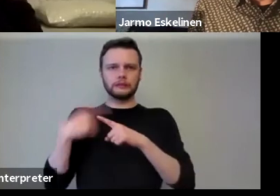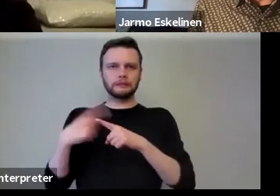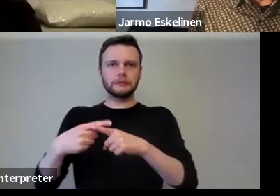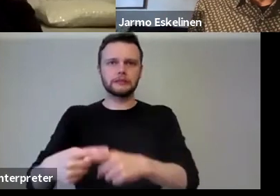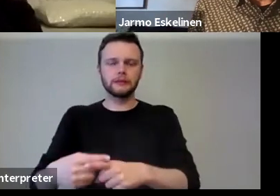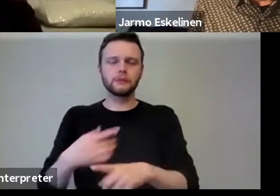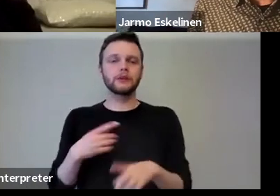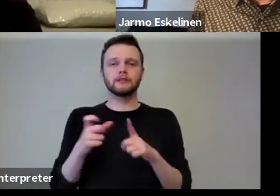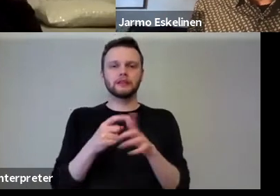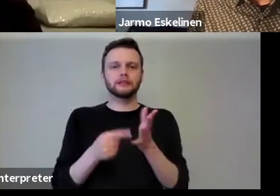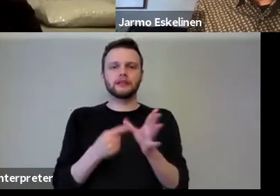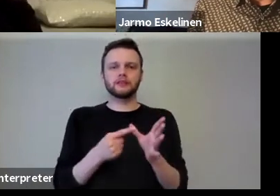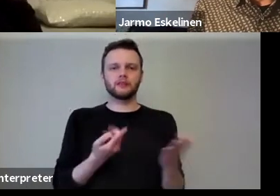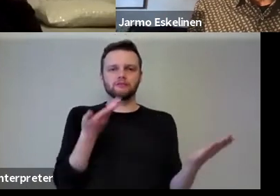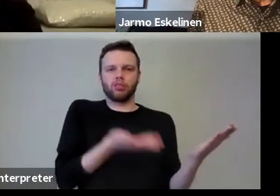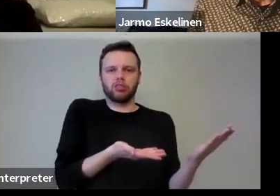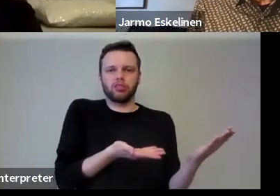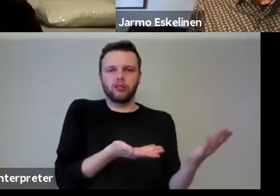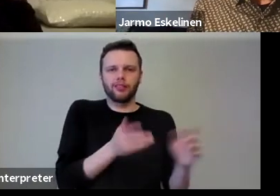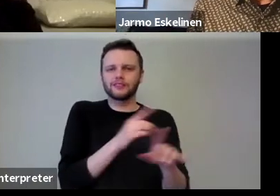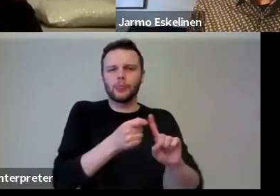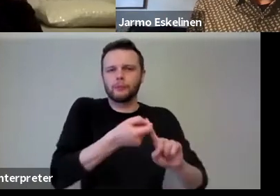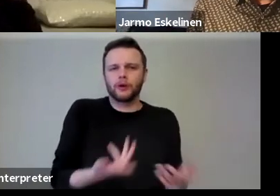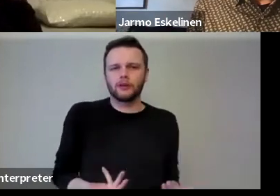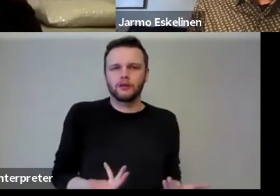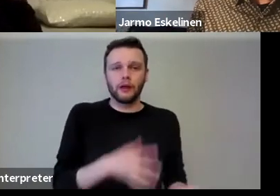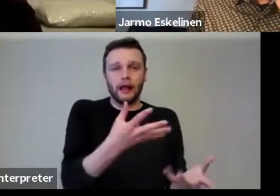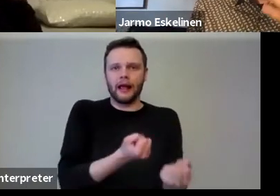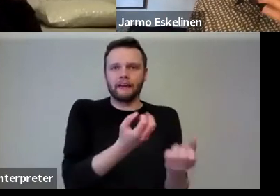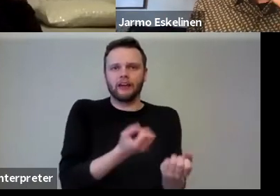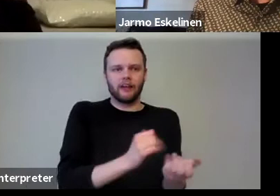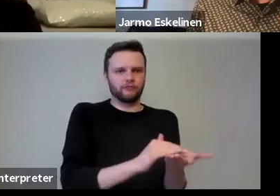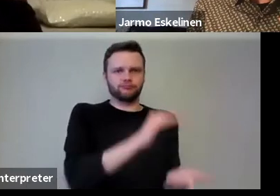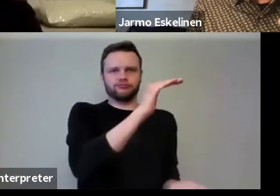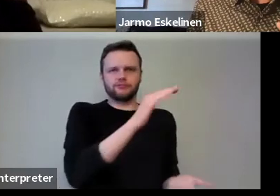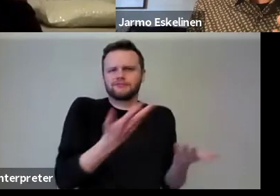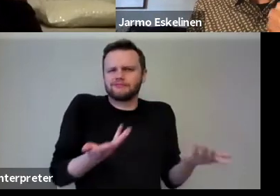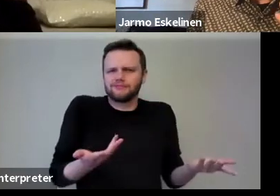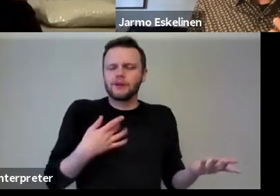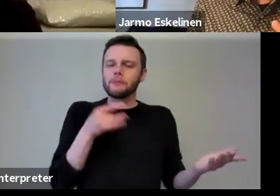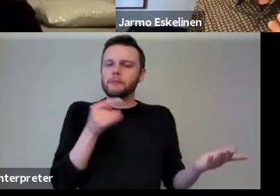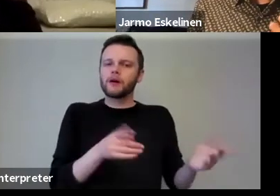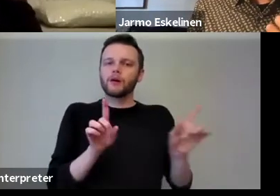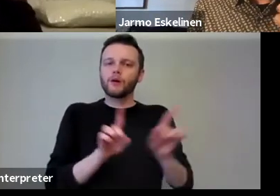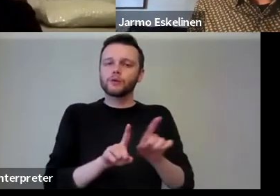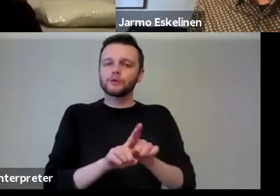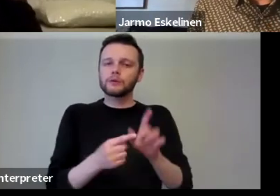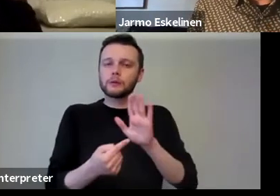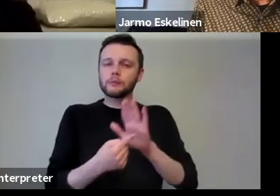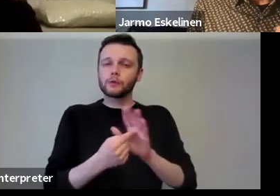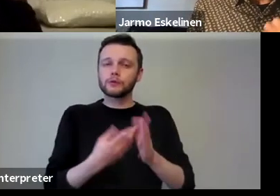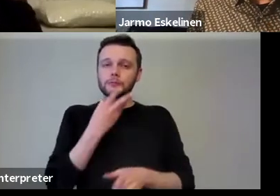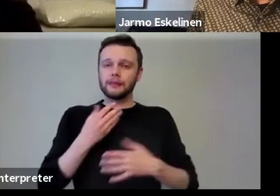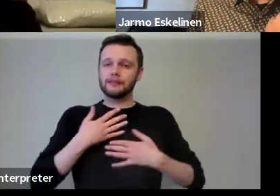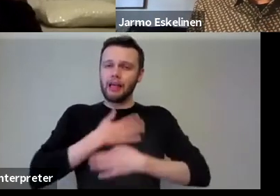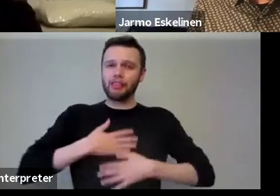sake of data isn't the answer. So what we must be also be very conscious of is, is to use, be ethical here